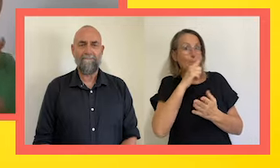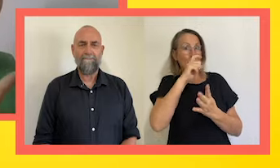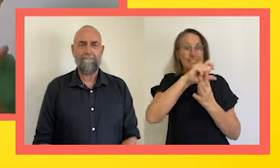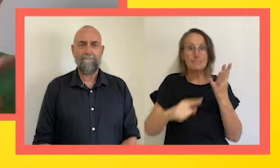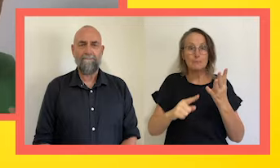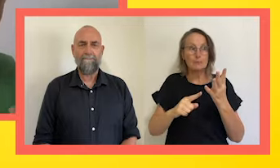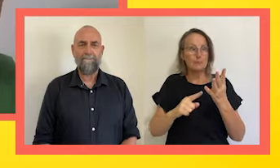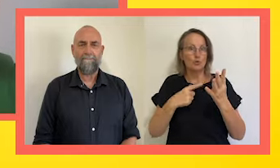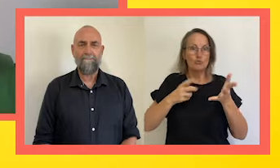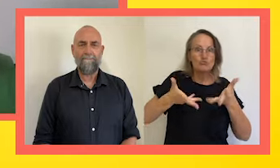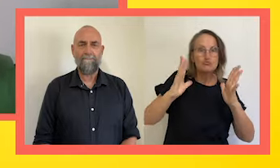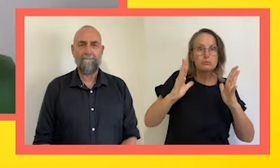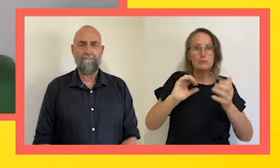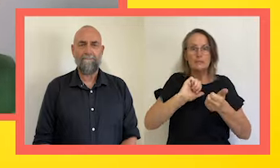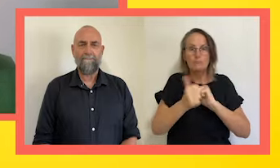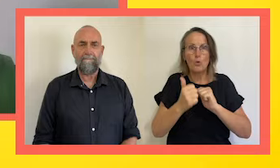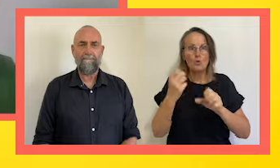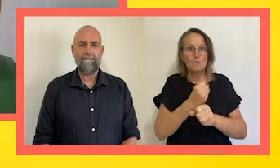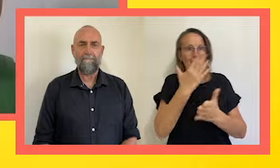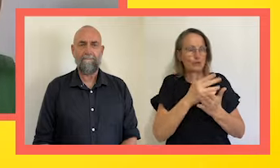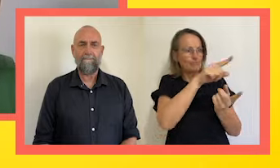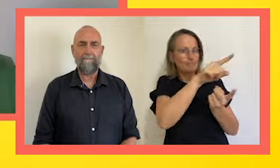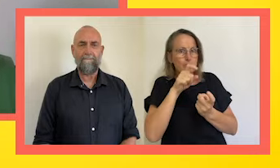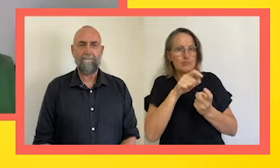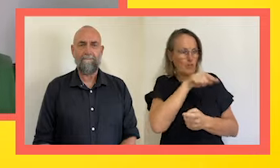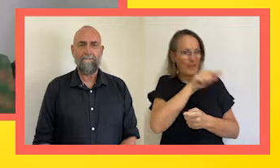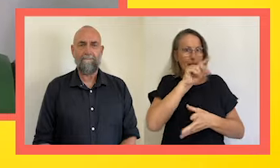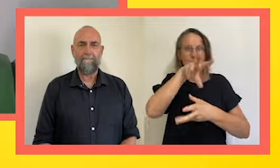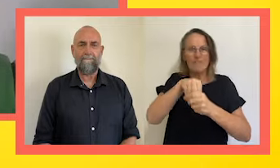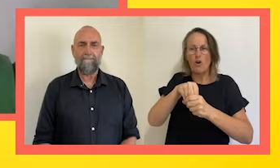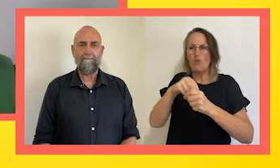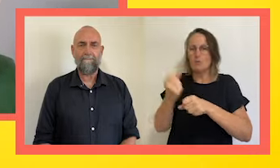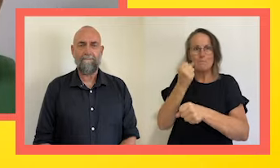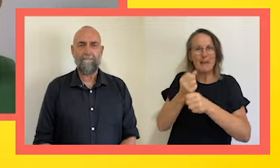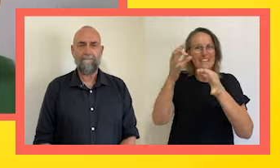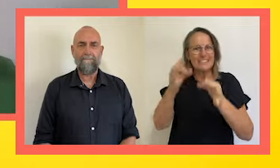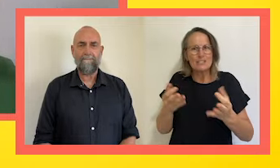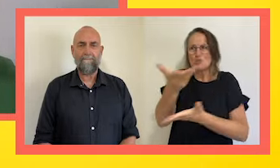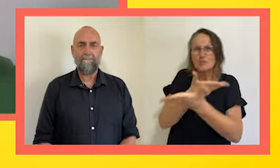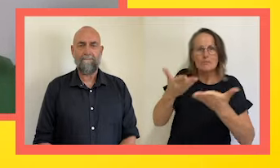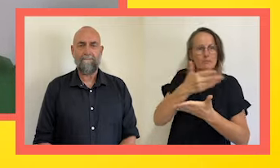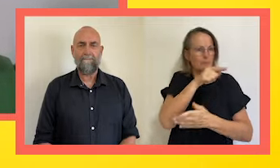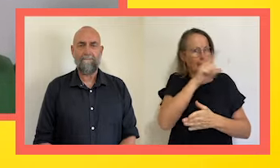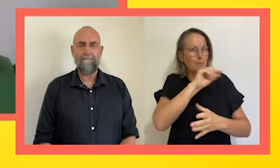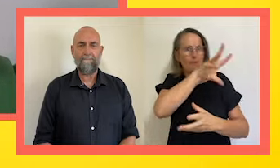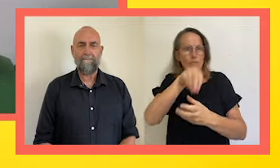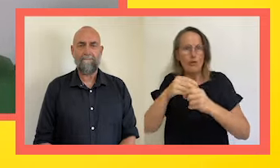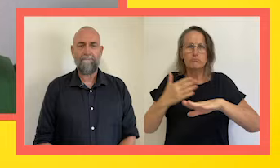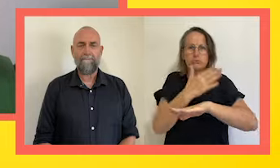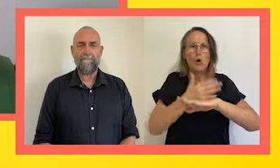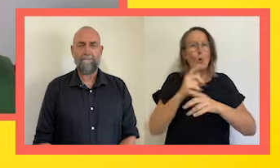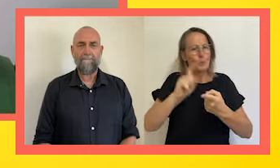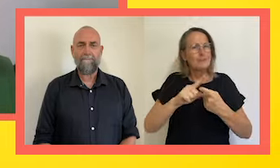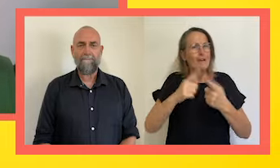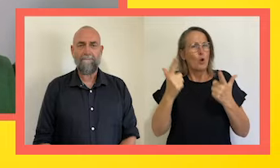funding to get people with disability on boards as decision makers in employment. We still have so much, so far to